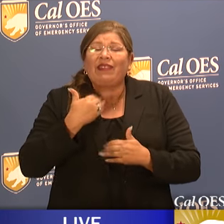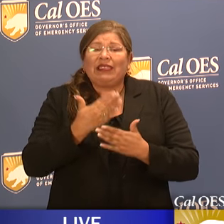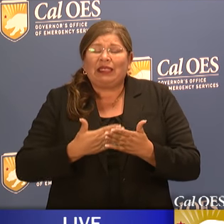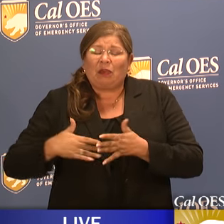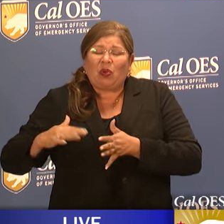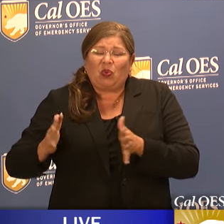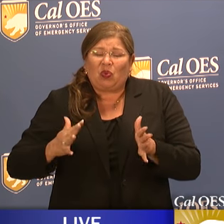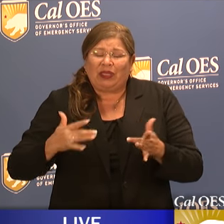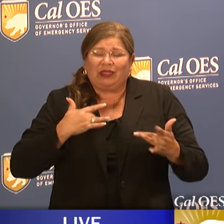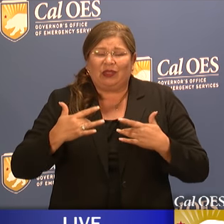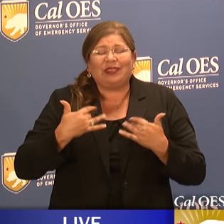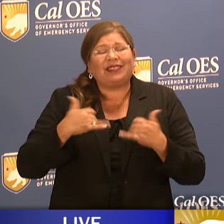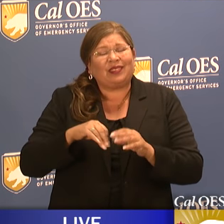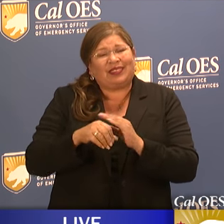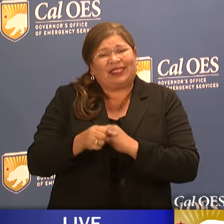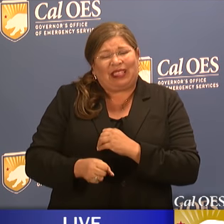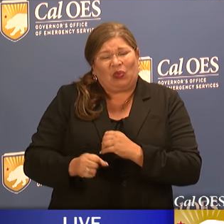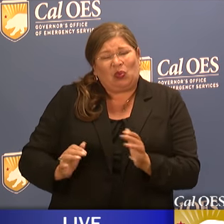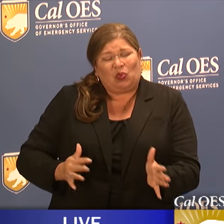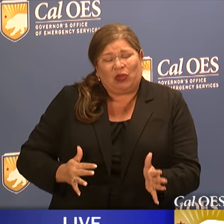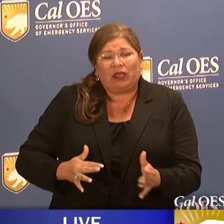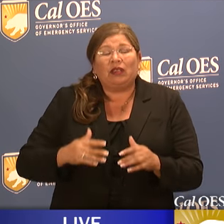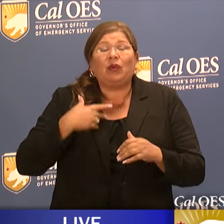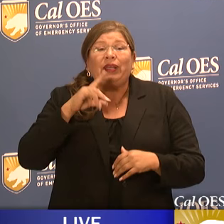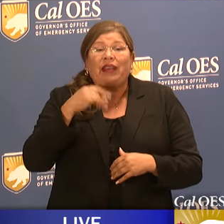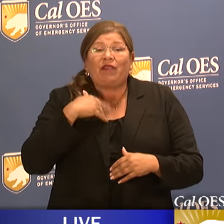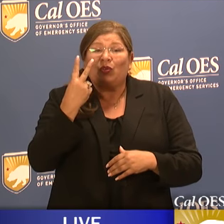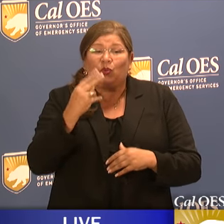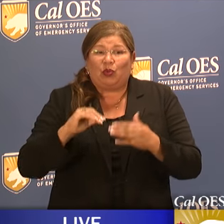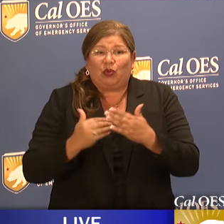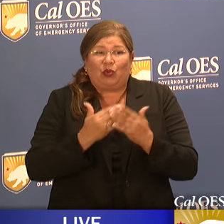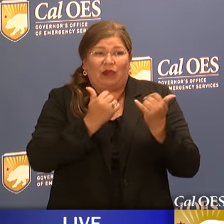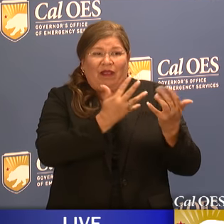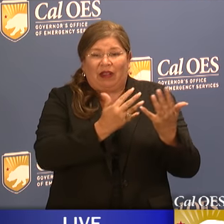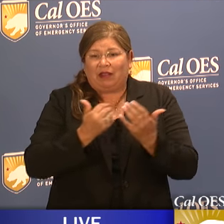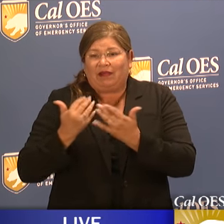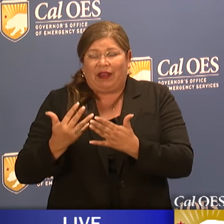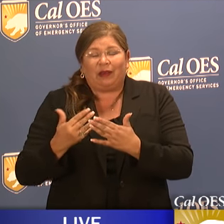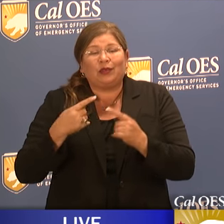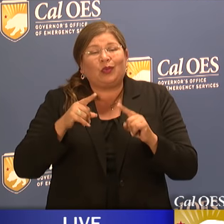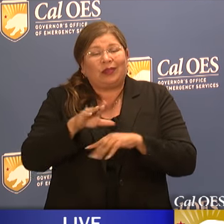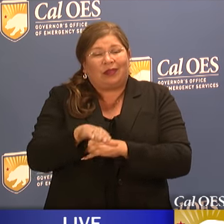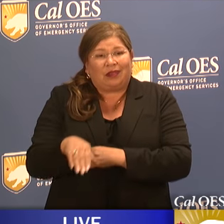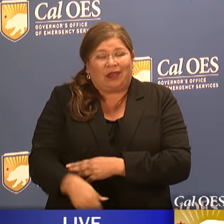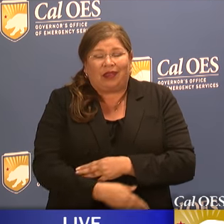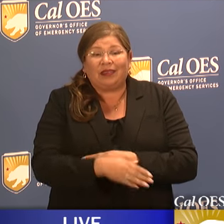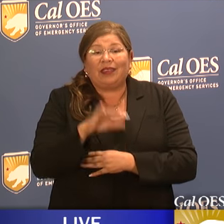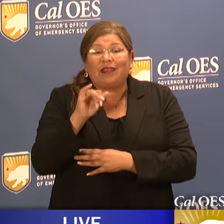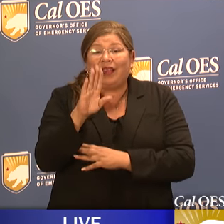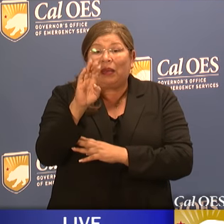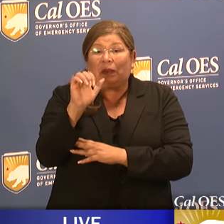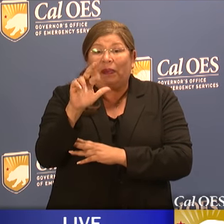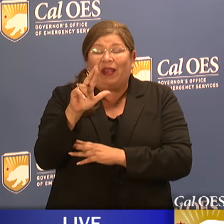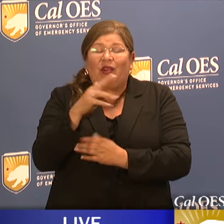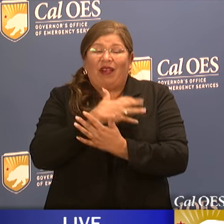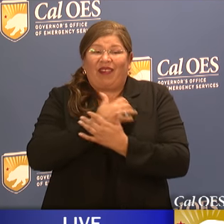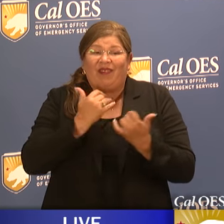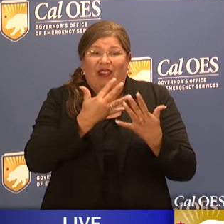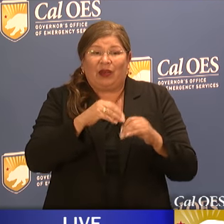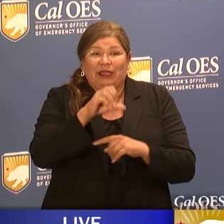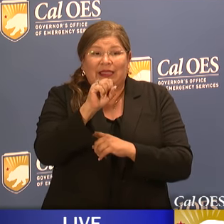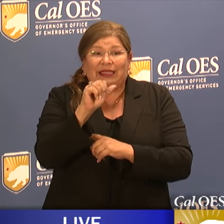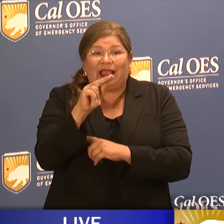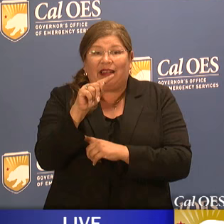concerns in Southern California and we did have two new fires spot up overnight, the Bear Fire in Santa Cruz County and the Wilson